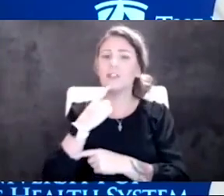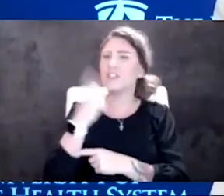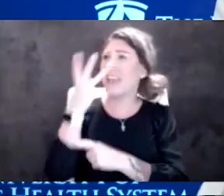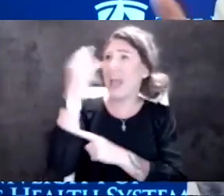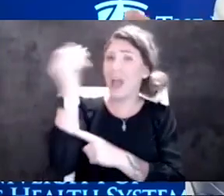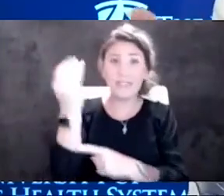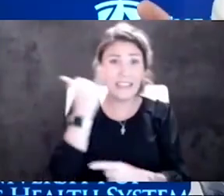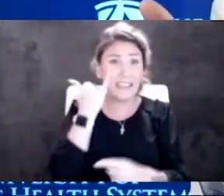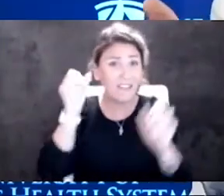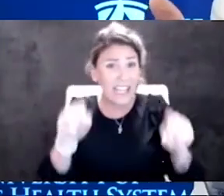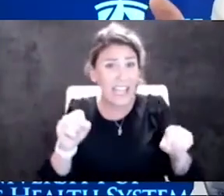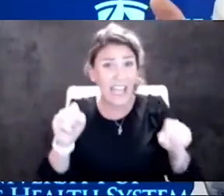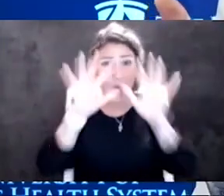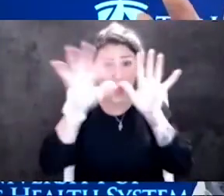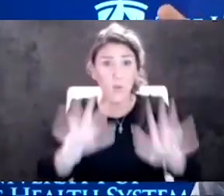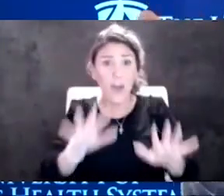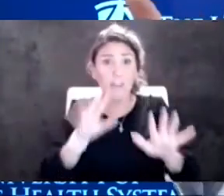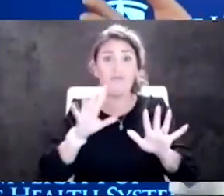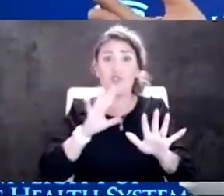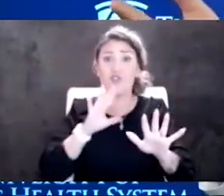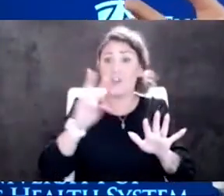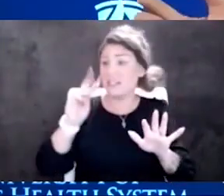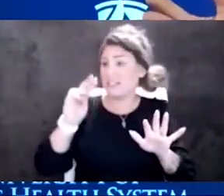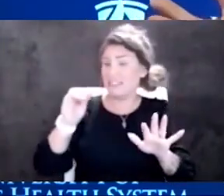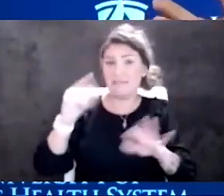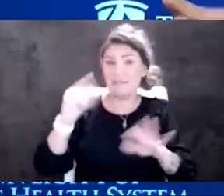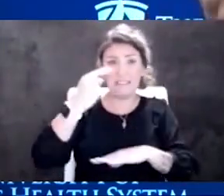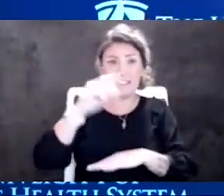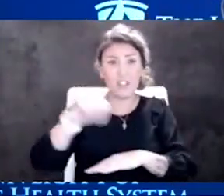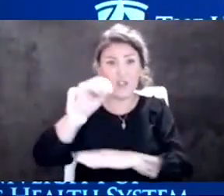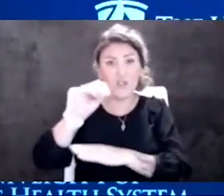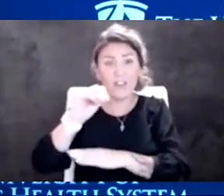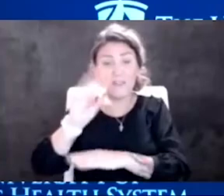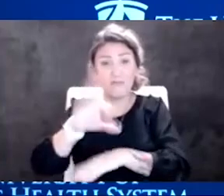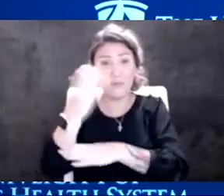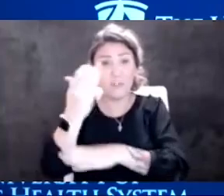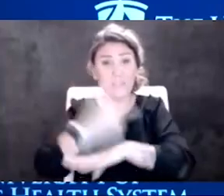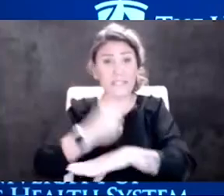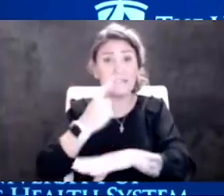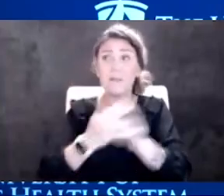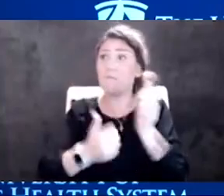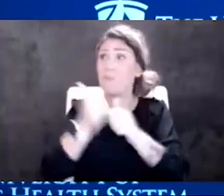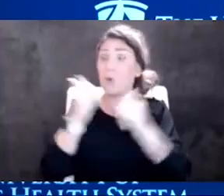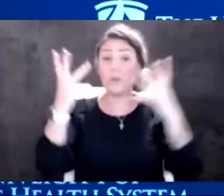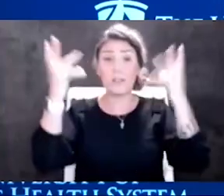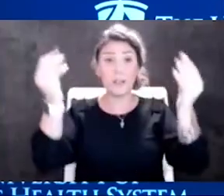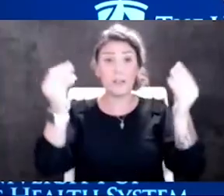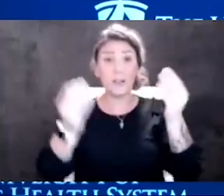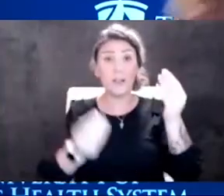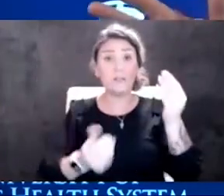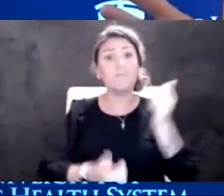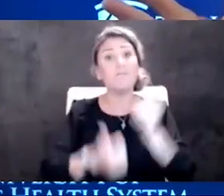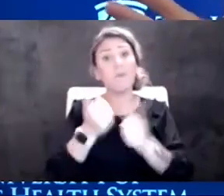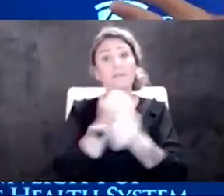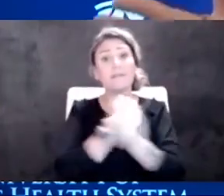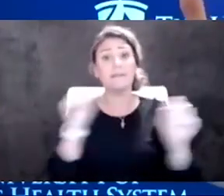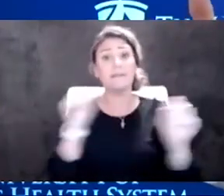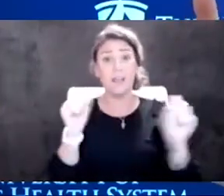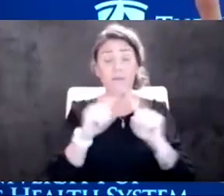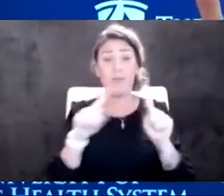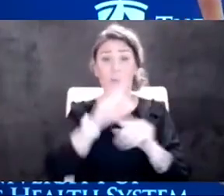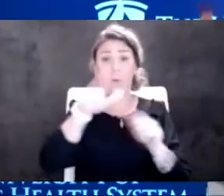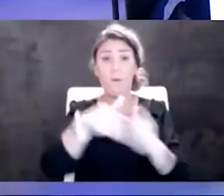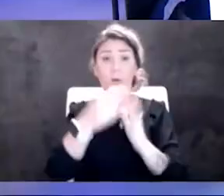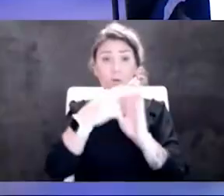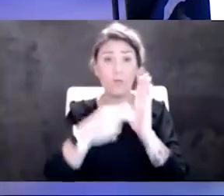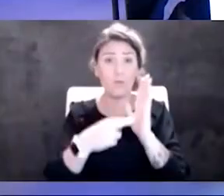weather permitting, if it's another 60-degree on Christmas Day, hey, spend a lot of it outside because it's so much safer. But I think all those rules are still